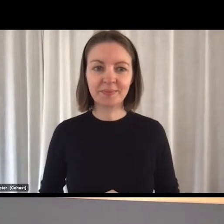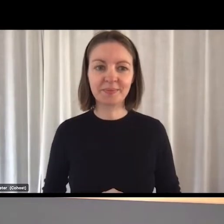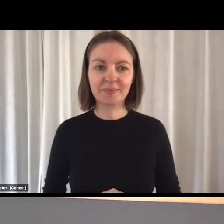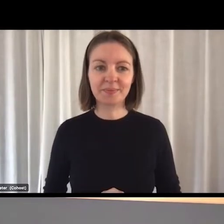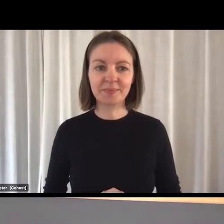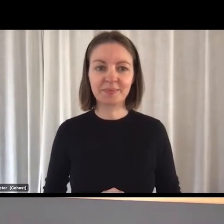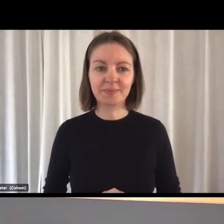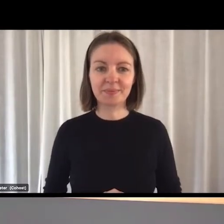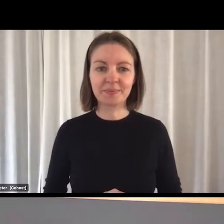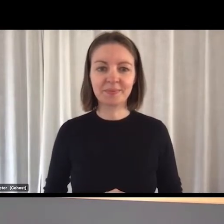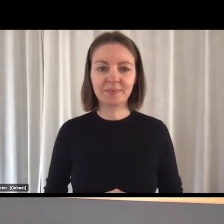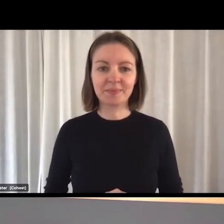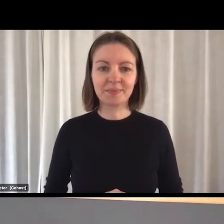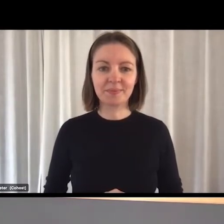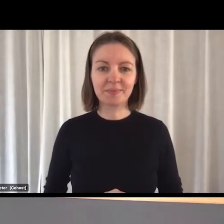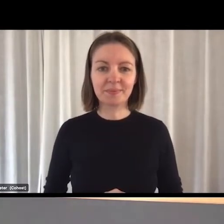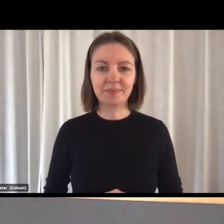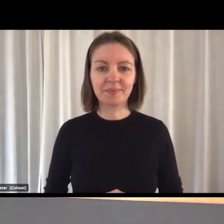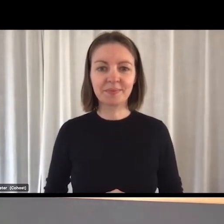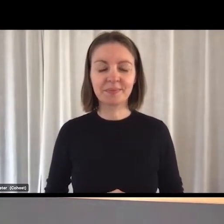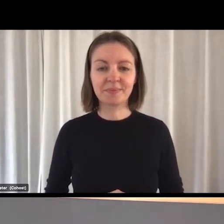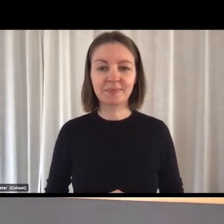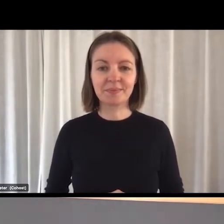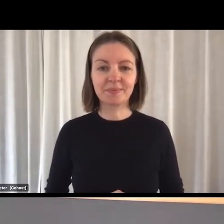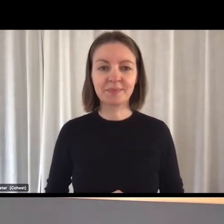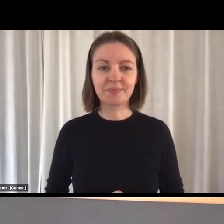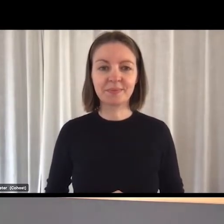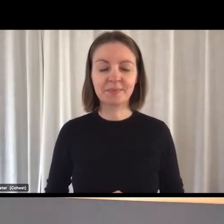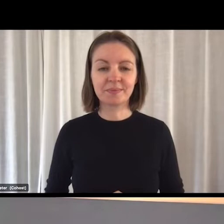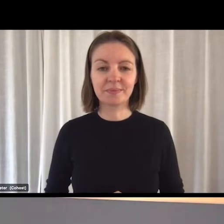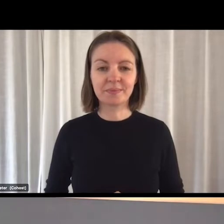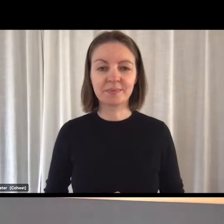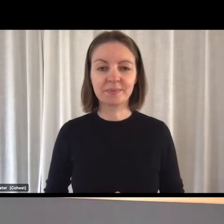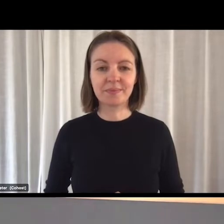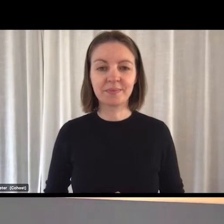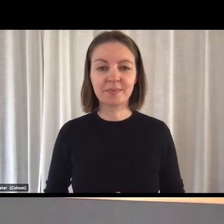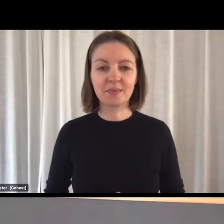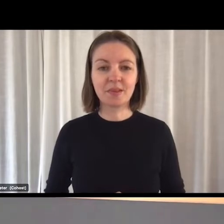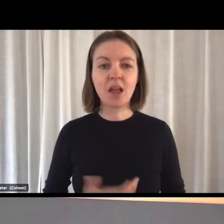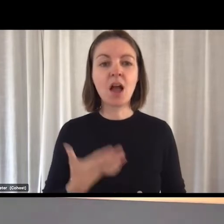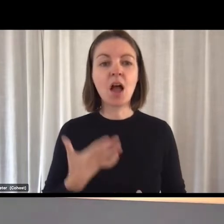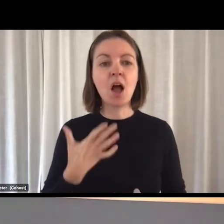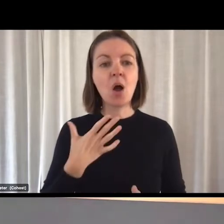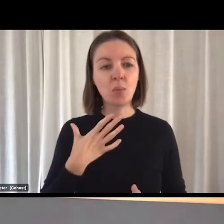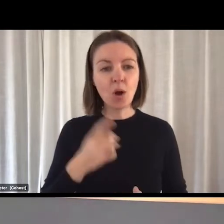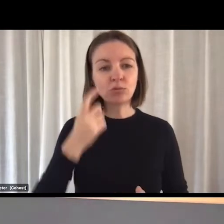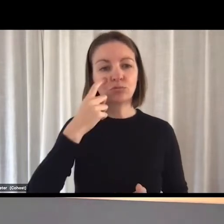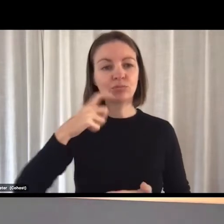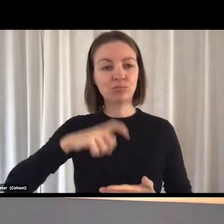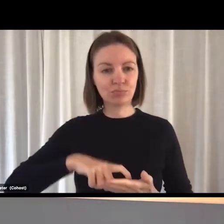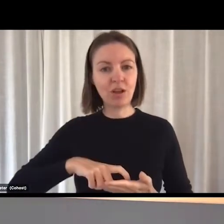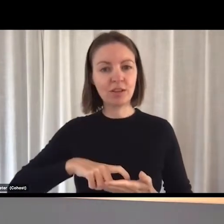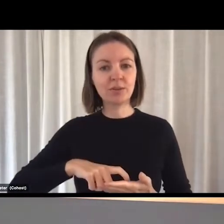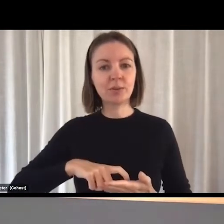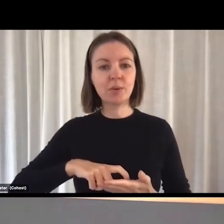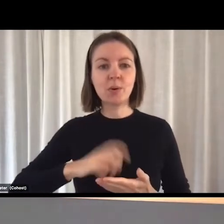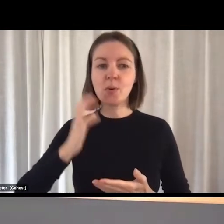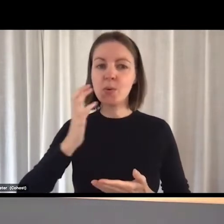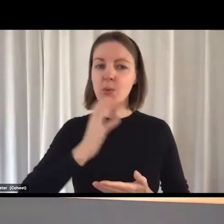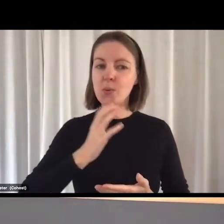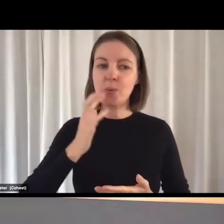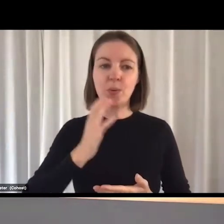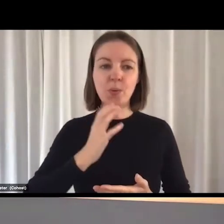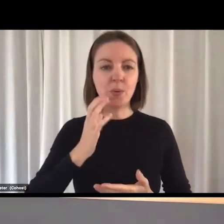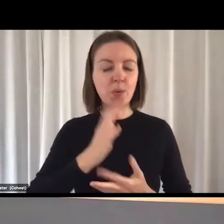So I just want to focus and acknowledge first that there are extreme workforce shortages